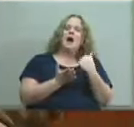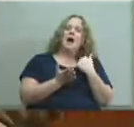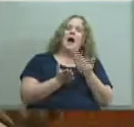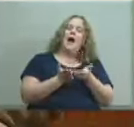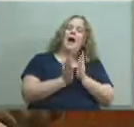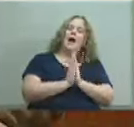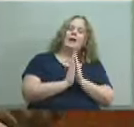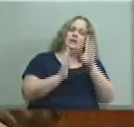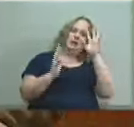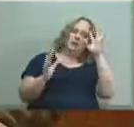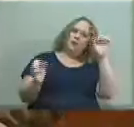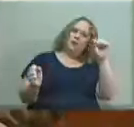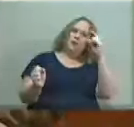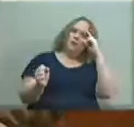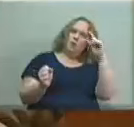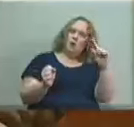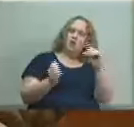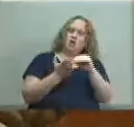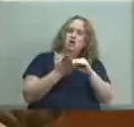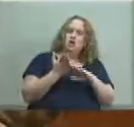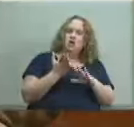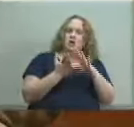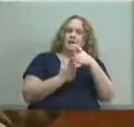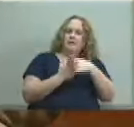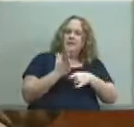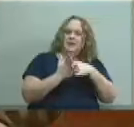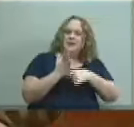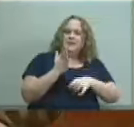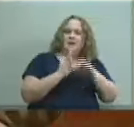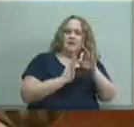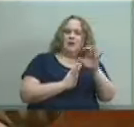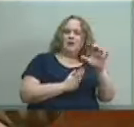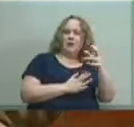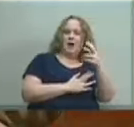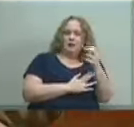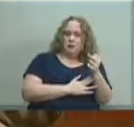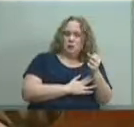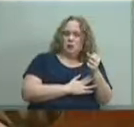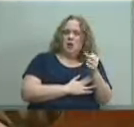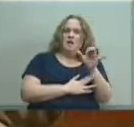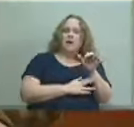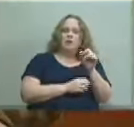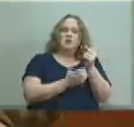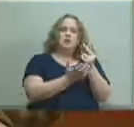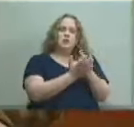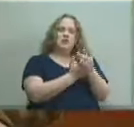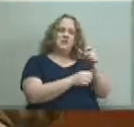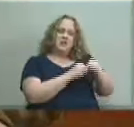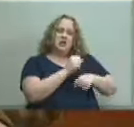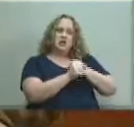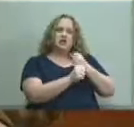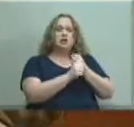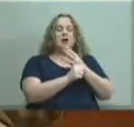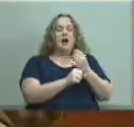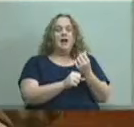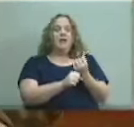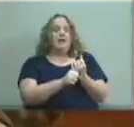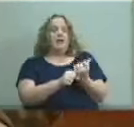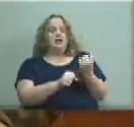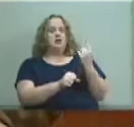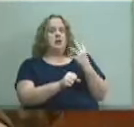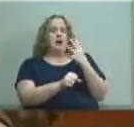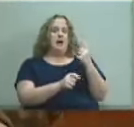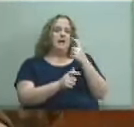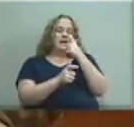dr hargens for the student fees at fern creek high school that were approved by you for this school year and the previous one in the interest of transparency